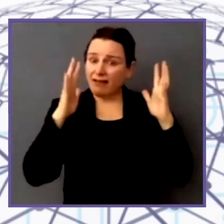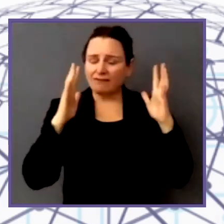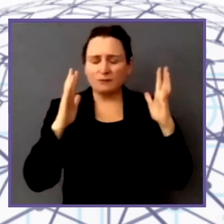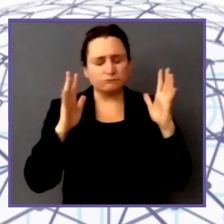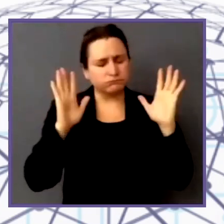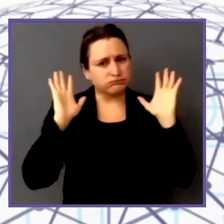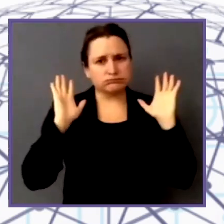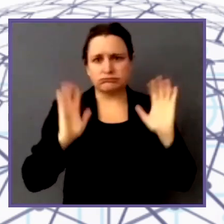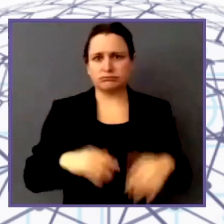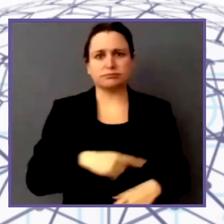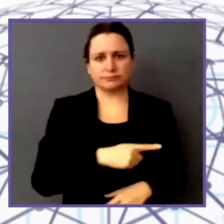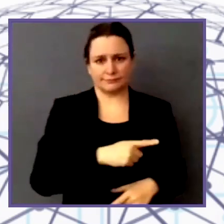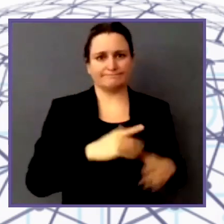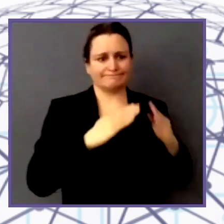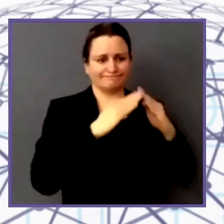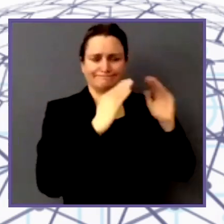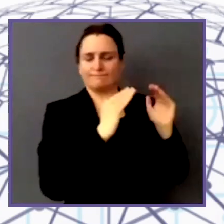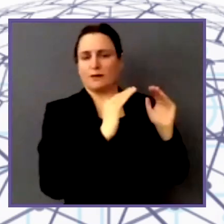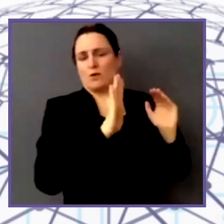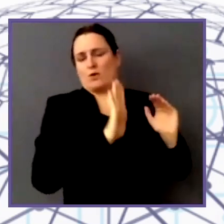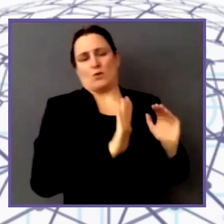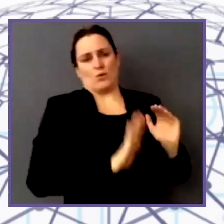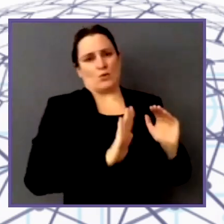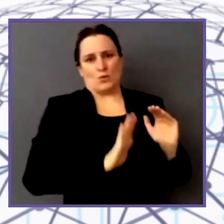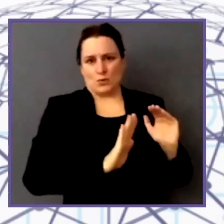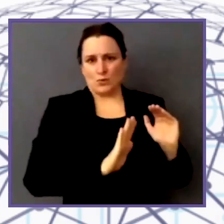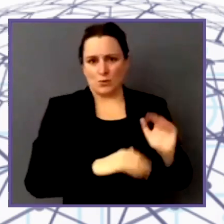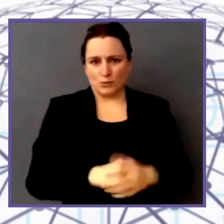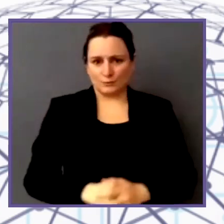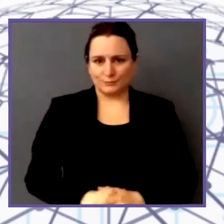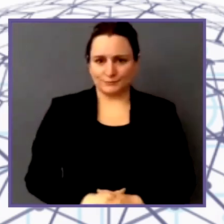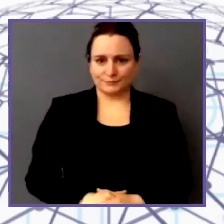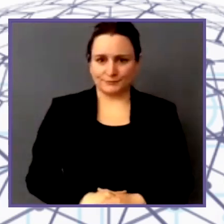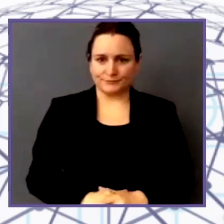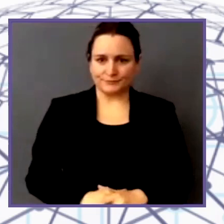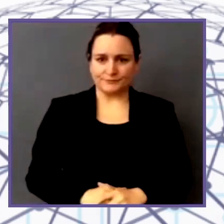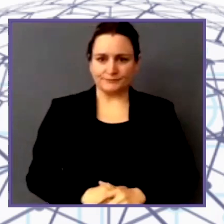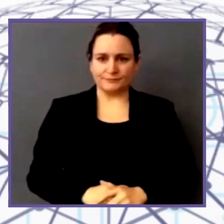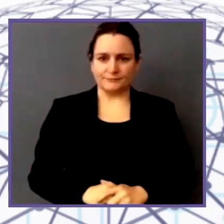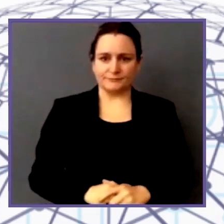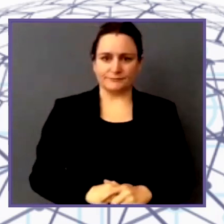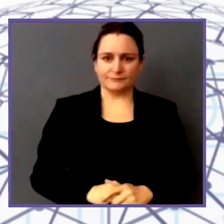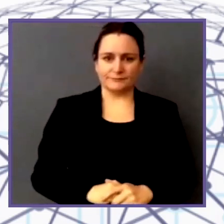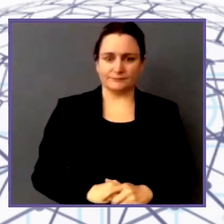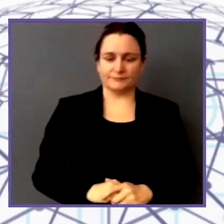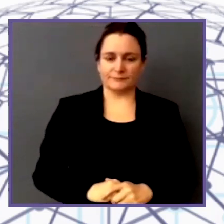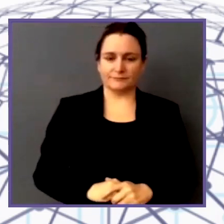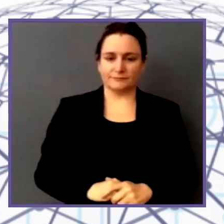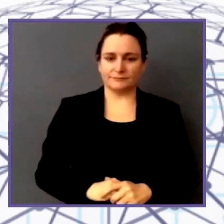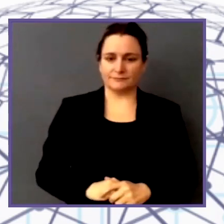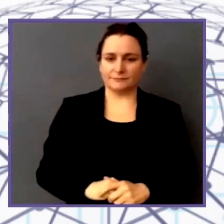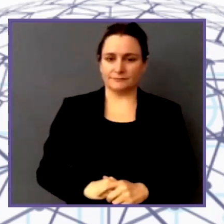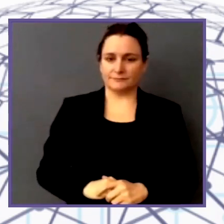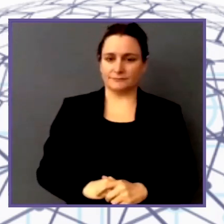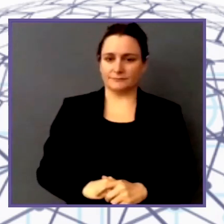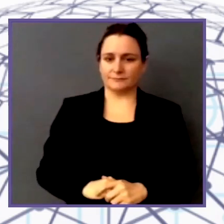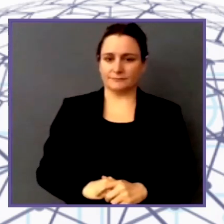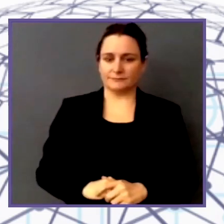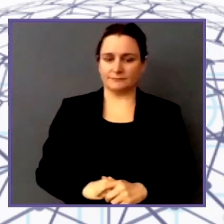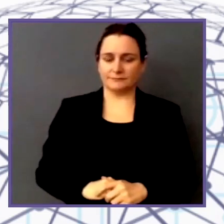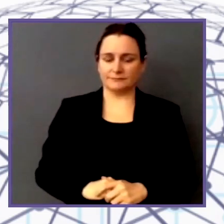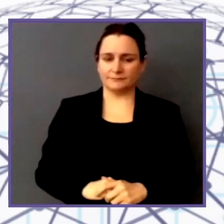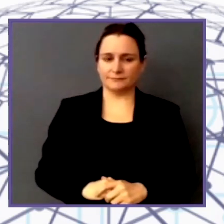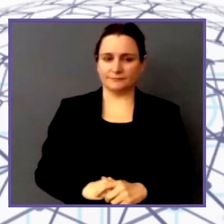Yes. So this real risk of real risk of being a real risk of